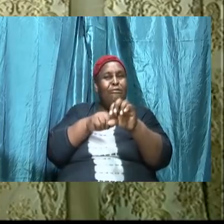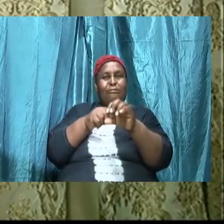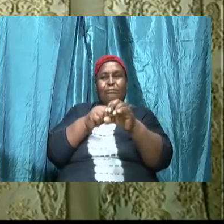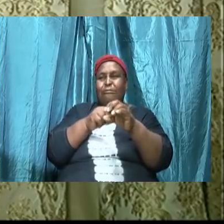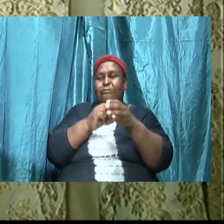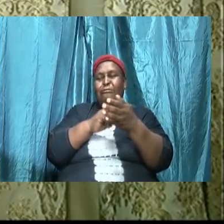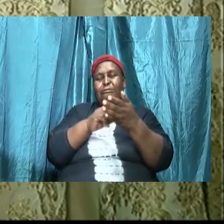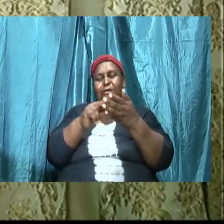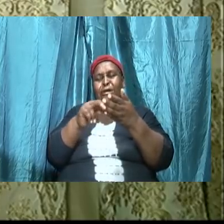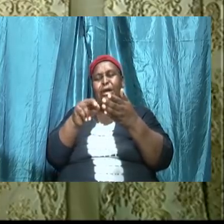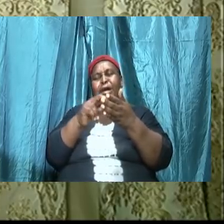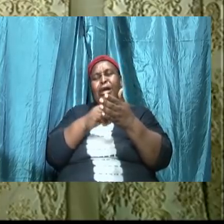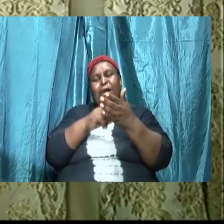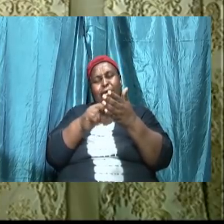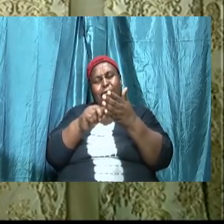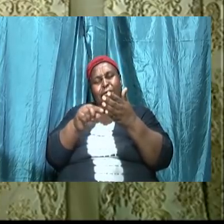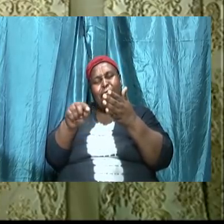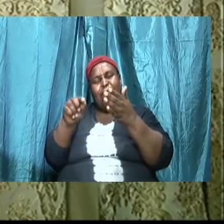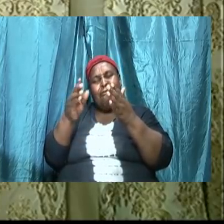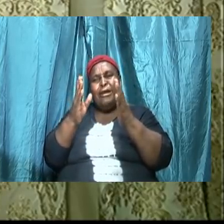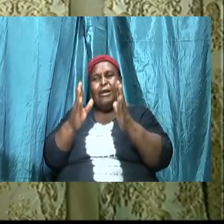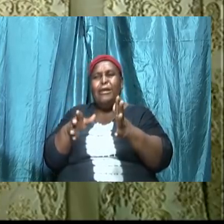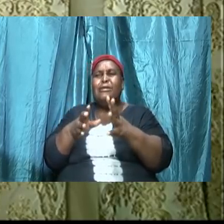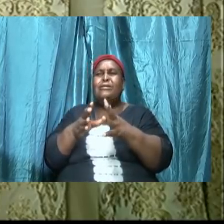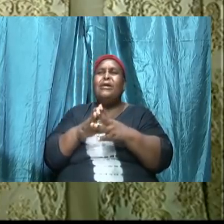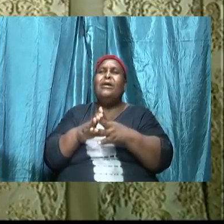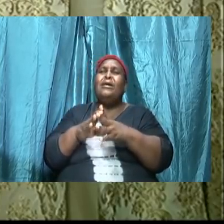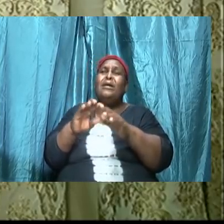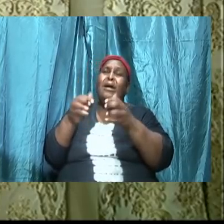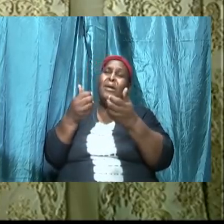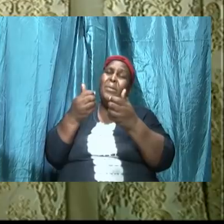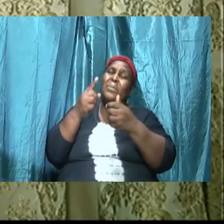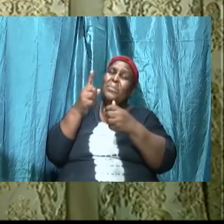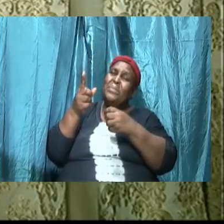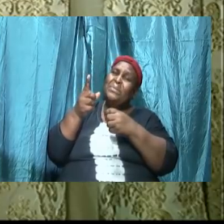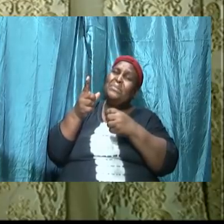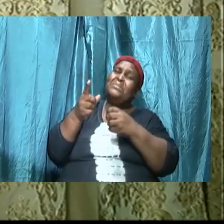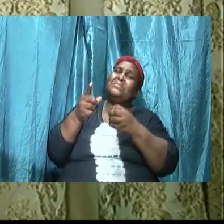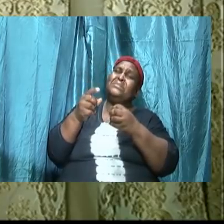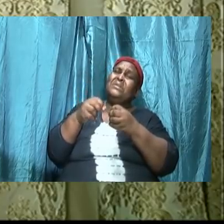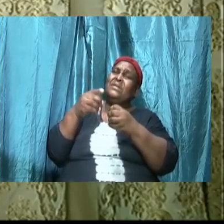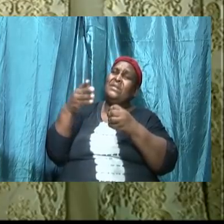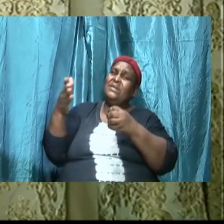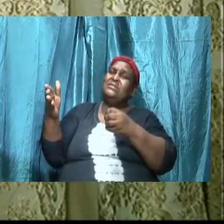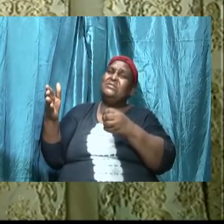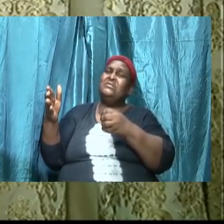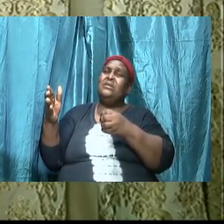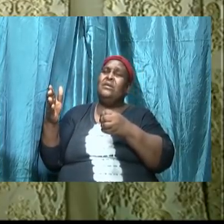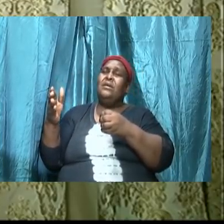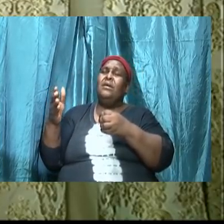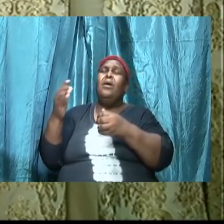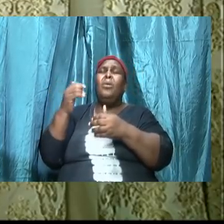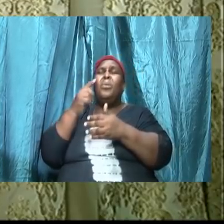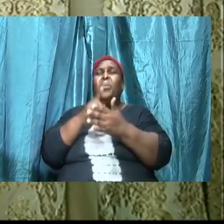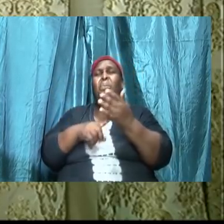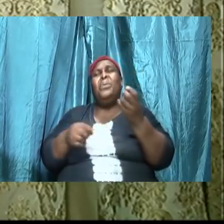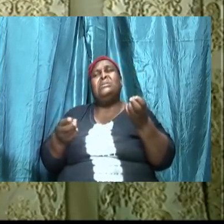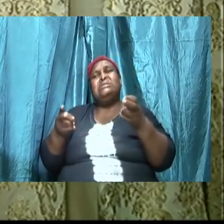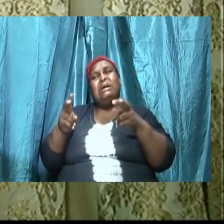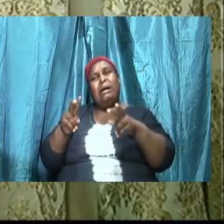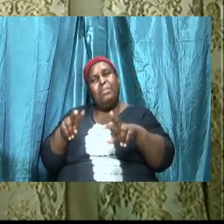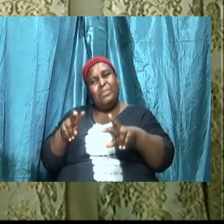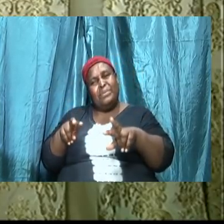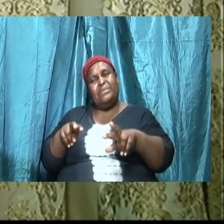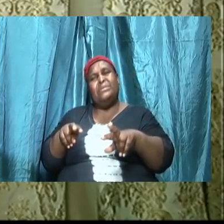kidnapped and who has this going for them and how this one take away that one friend and